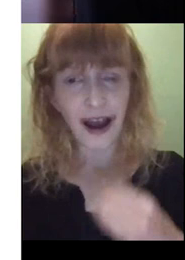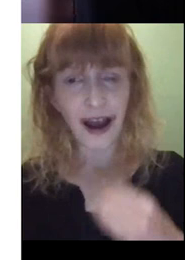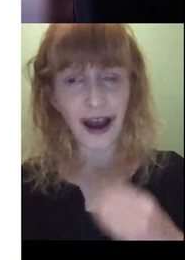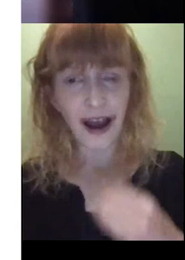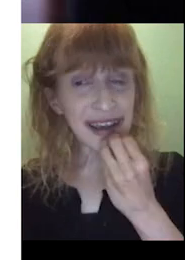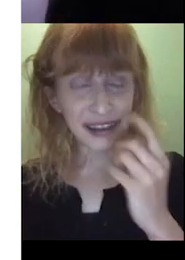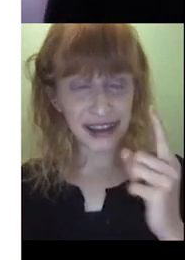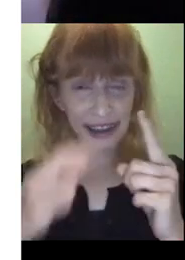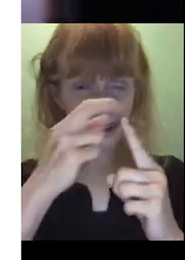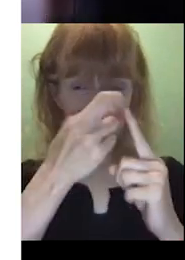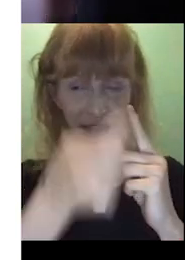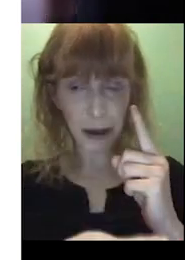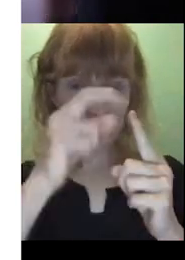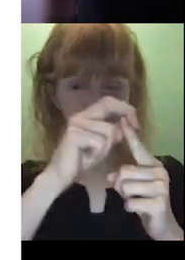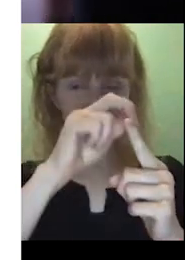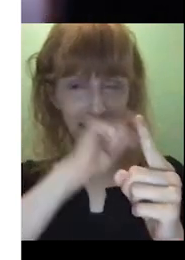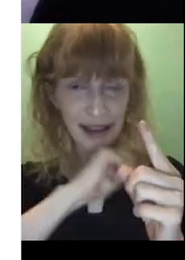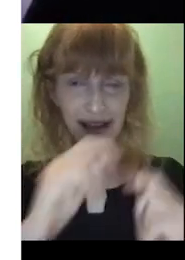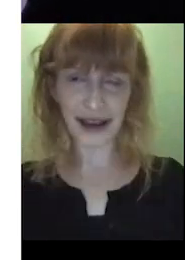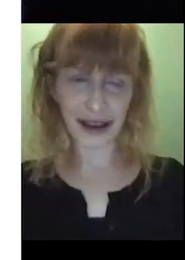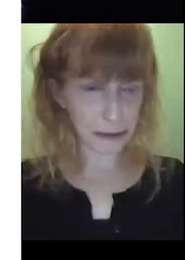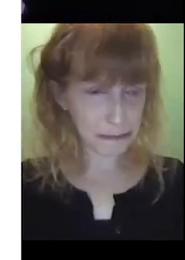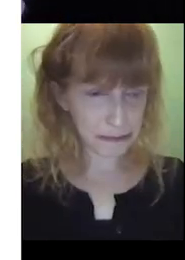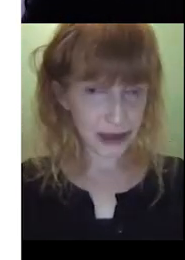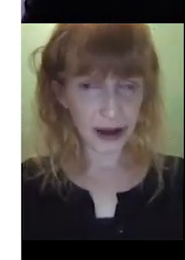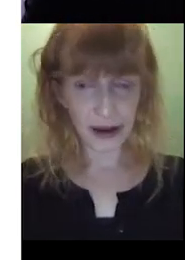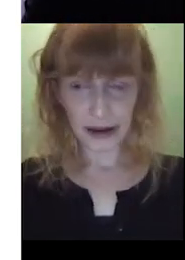And he's eating a banana.